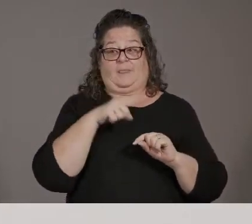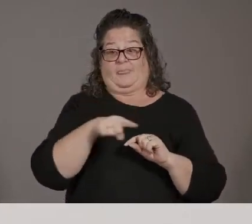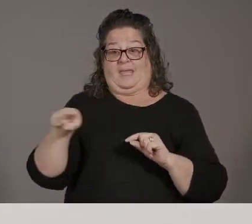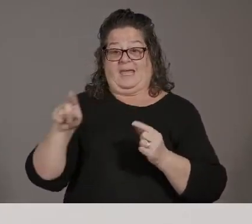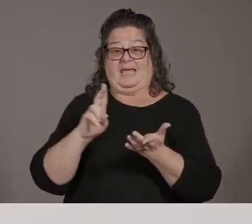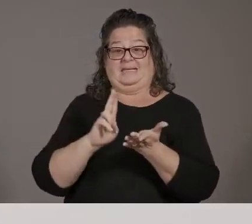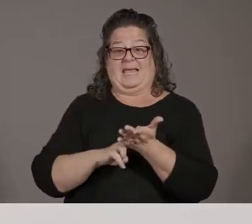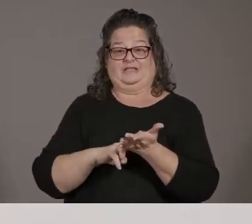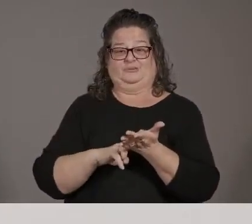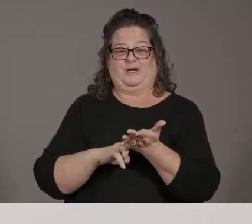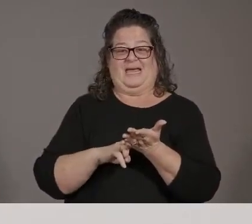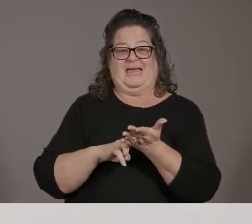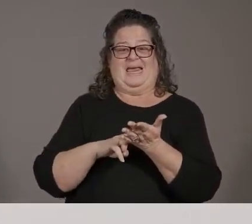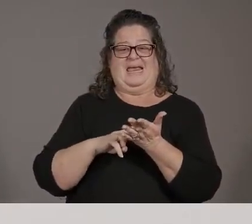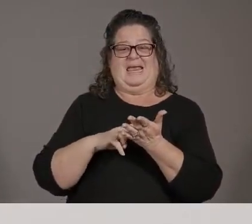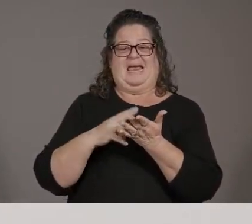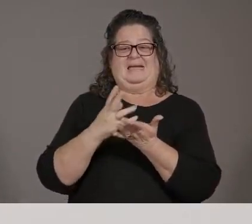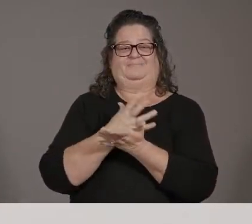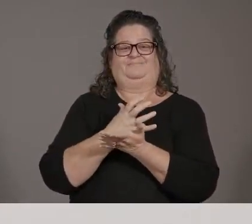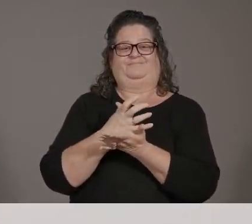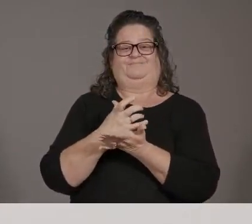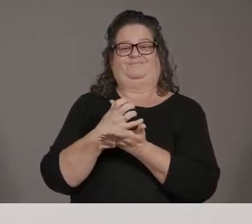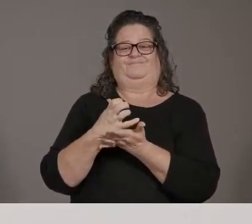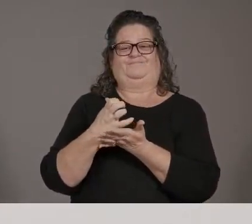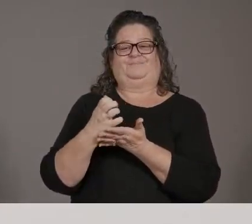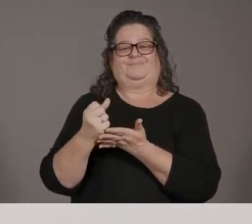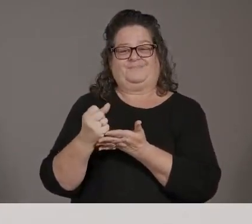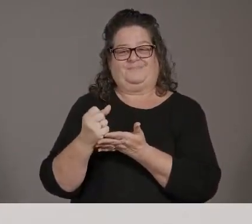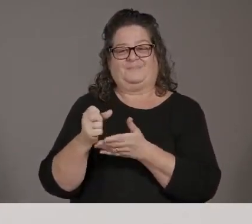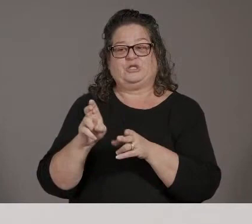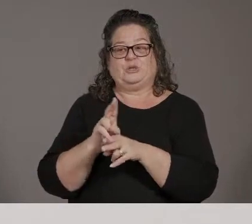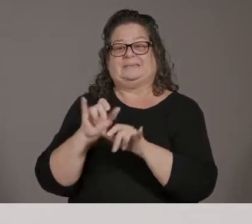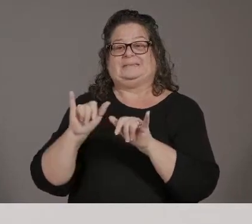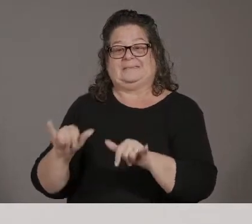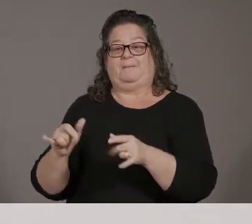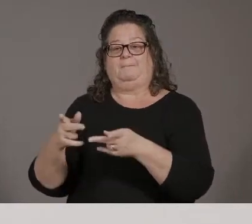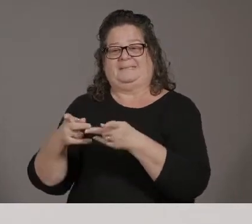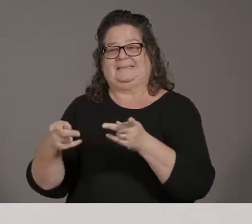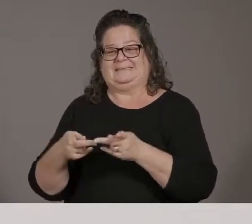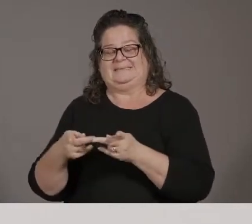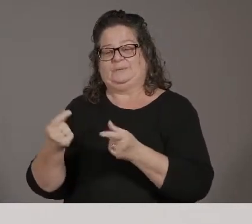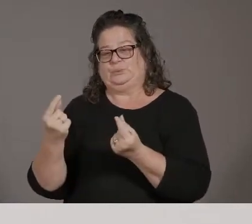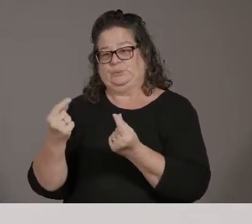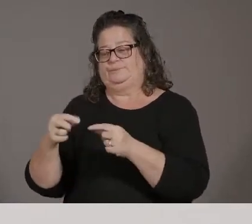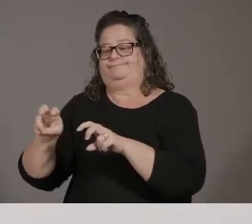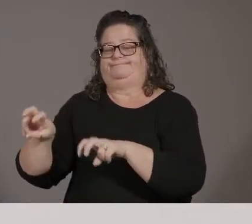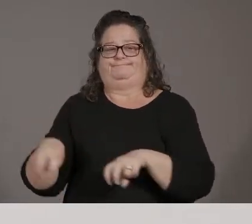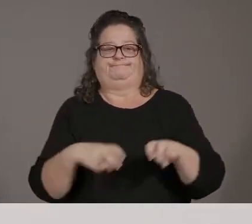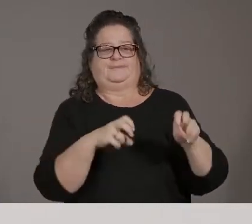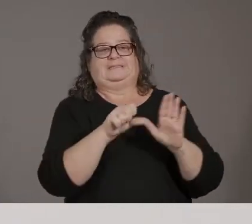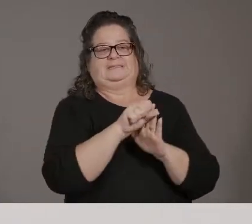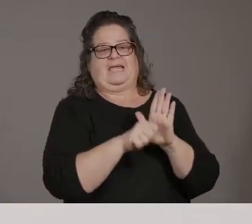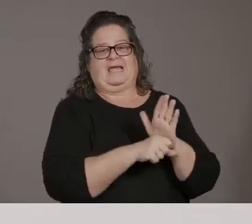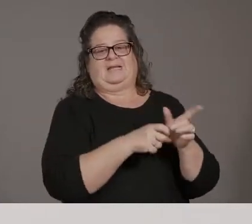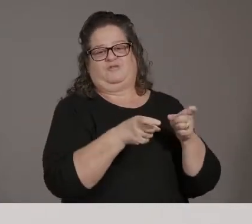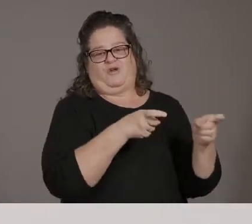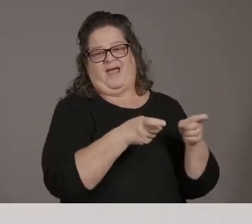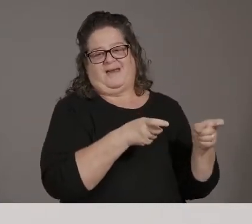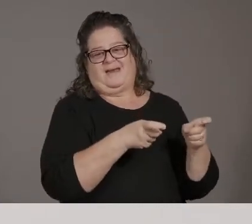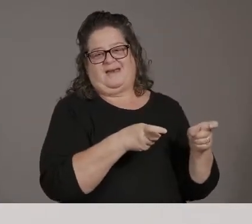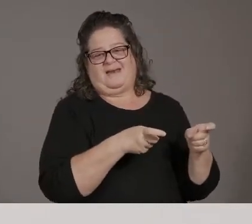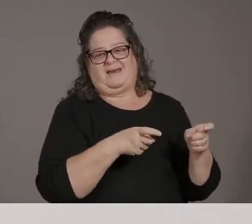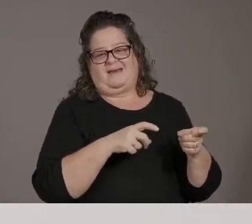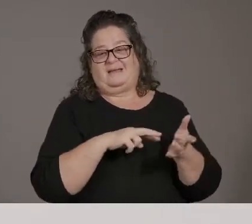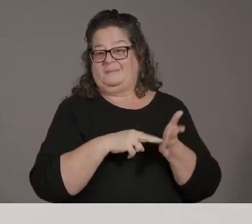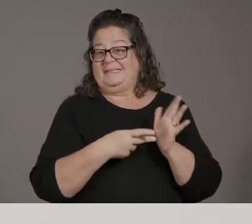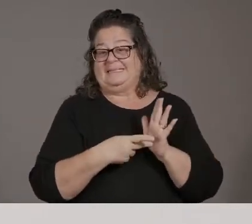coming to a close and then, um, giving them the ability to do what they do best, which is they know those communities, they know